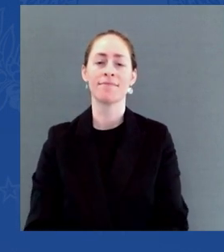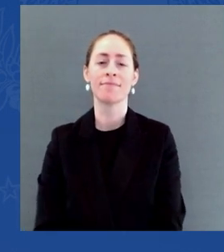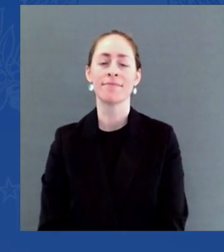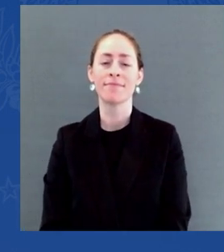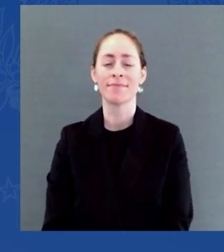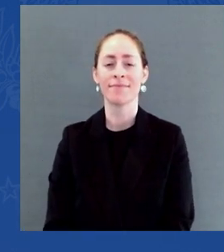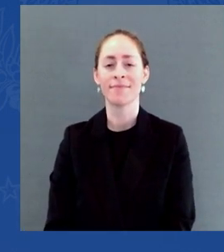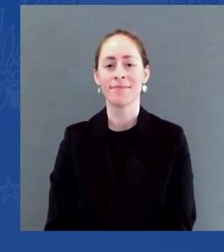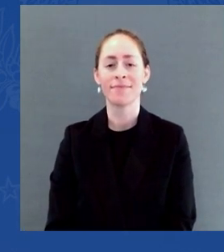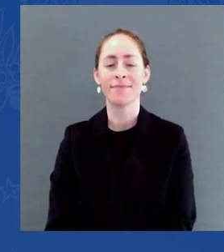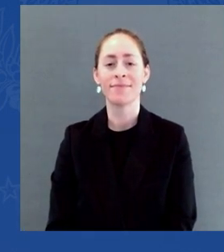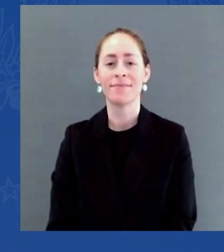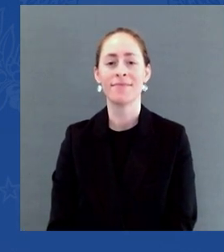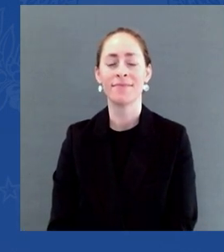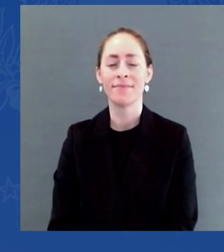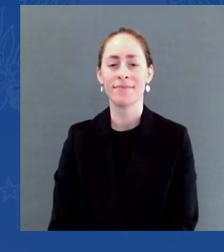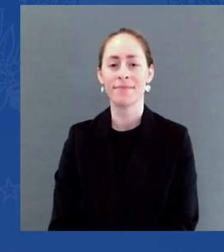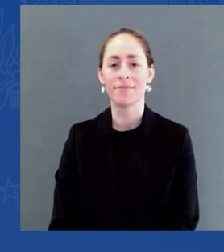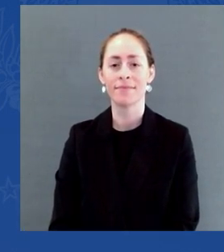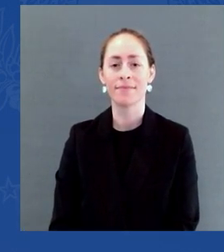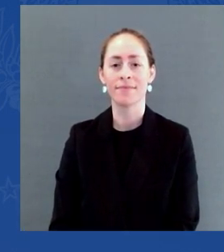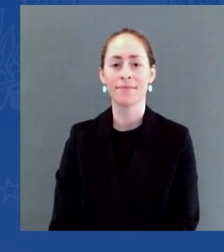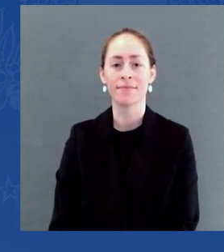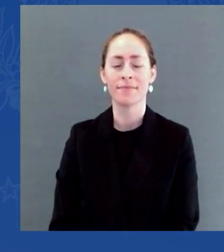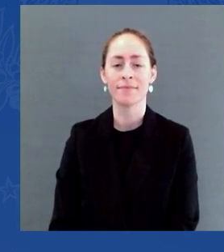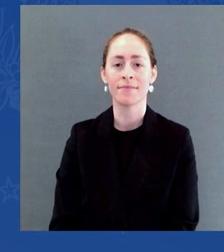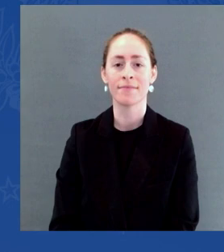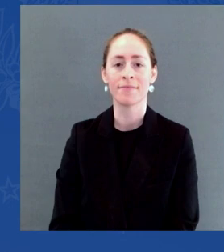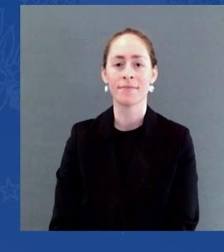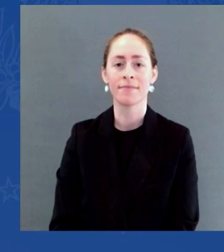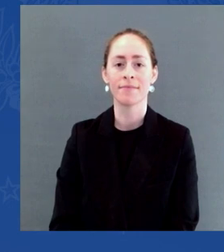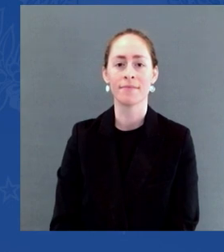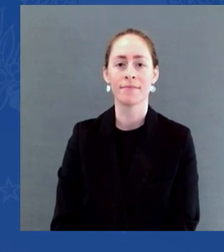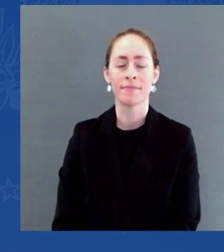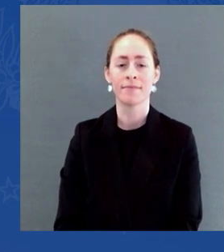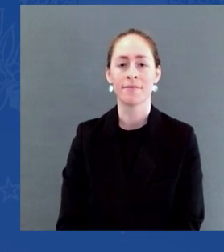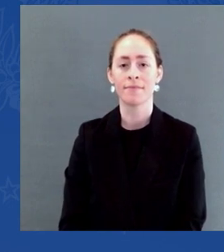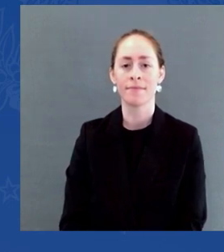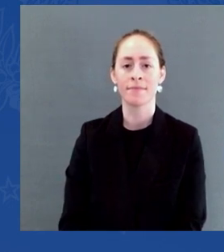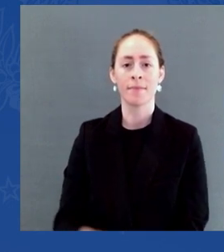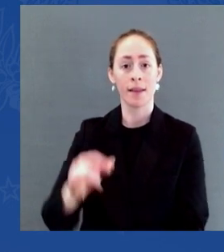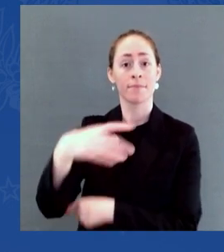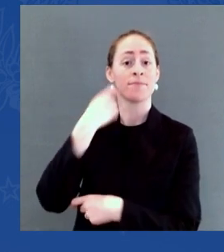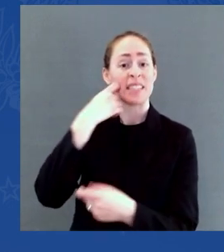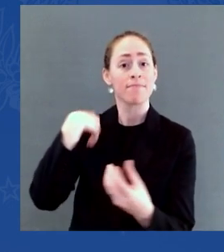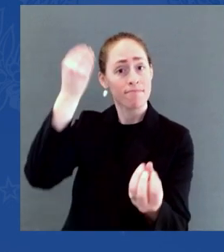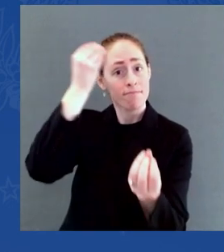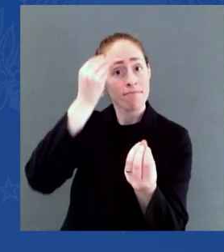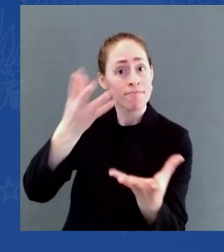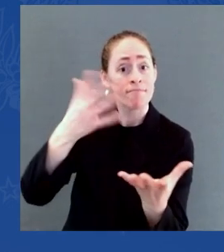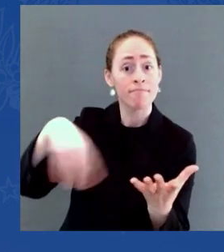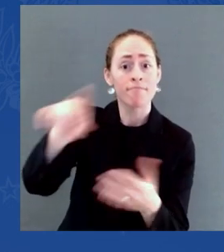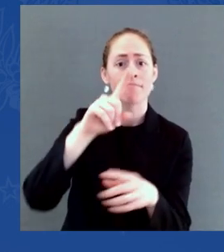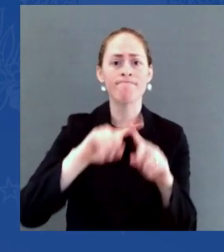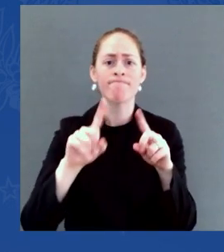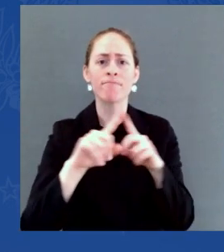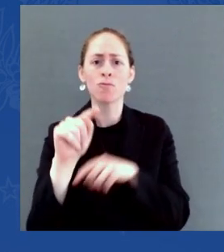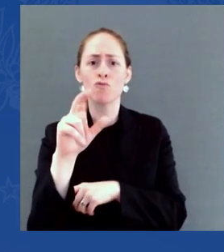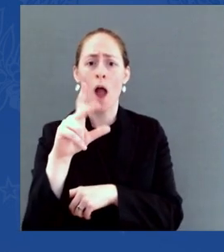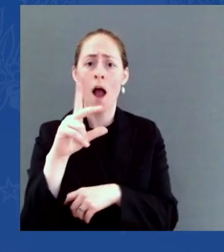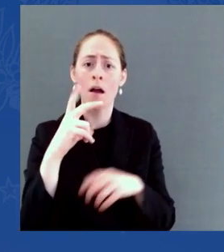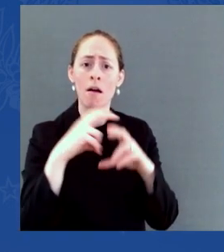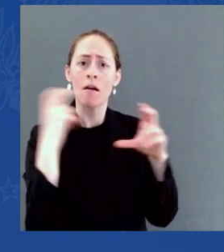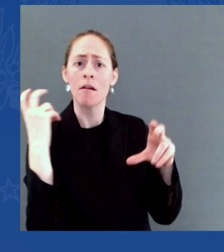containers are picked up quickly, with larger discounts for nighttime and weekend pickups. And we announced this week that we're